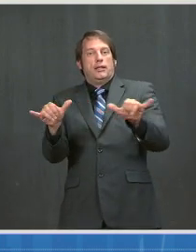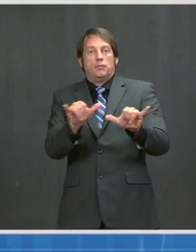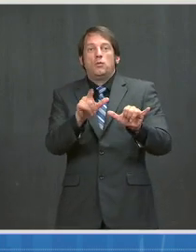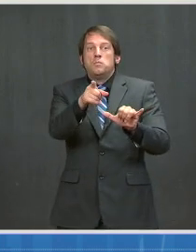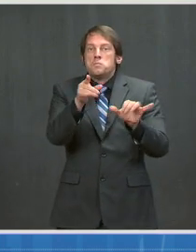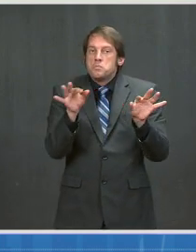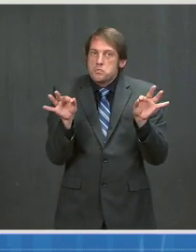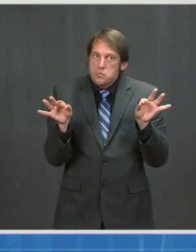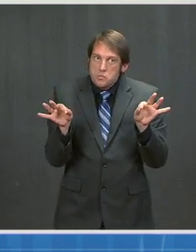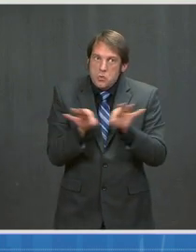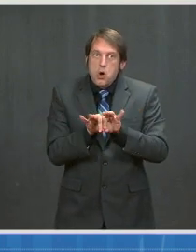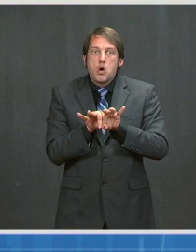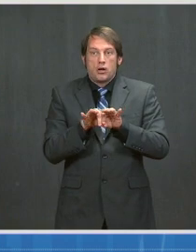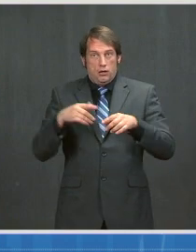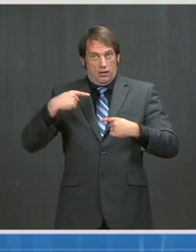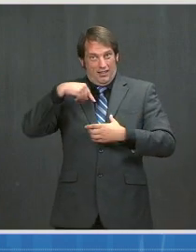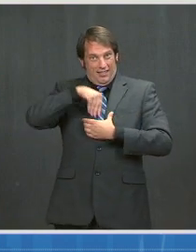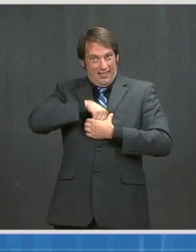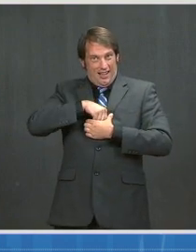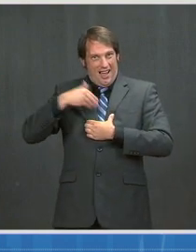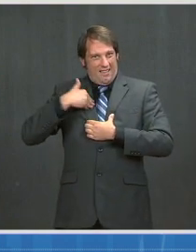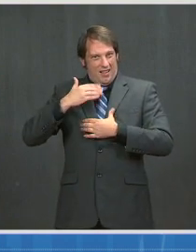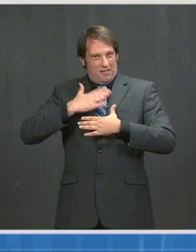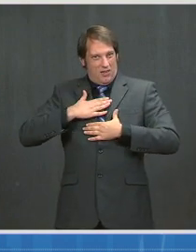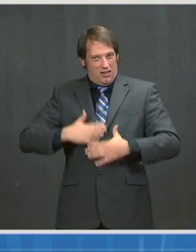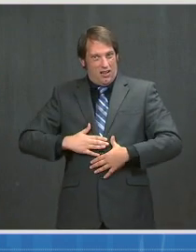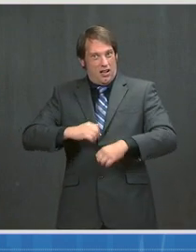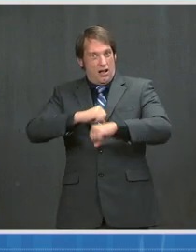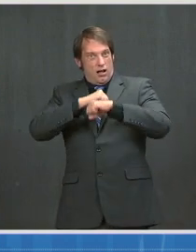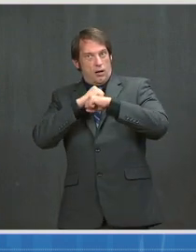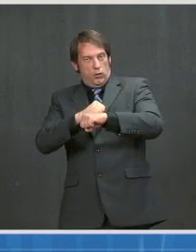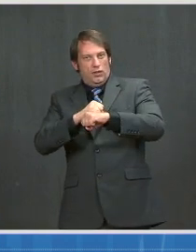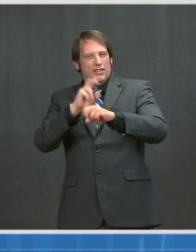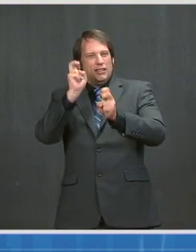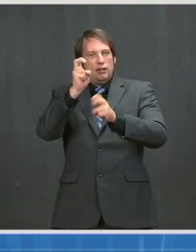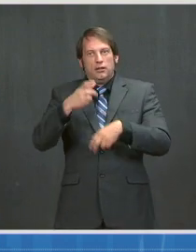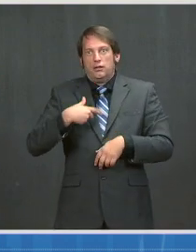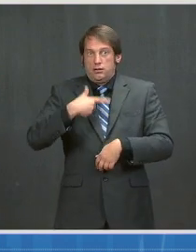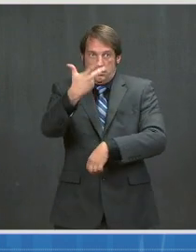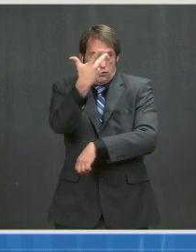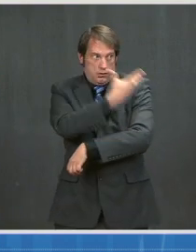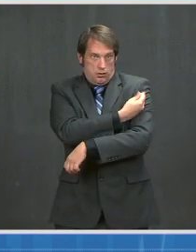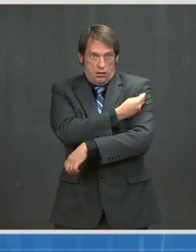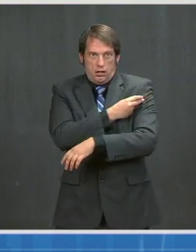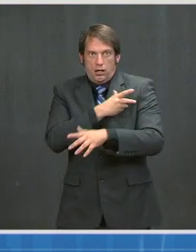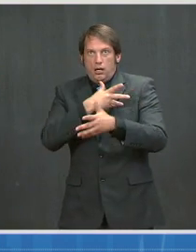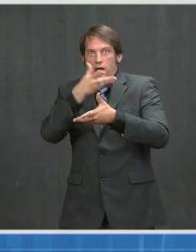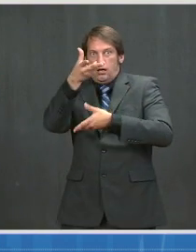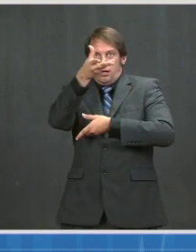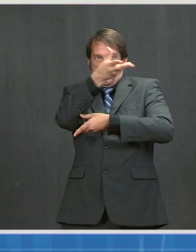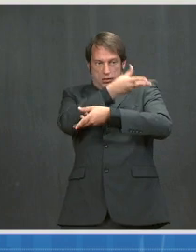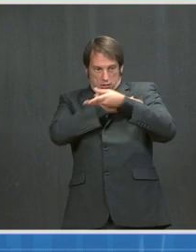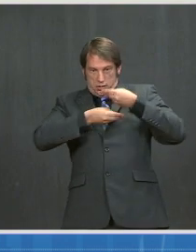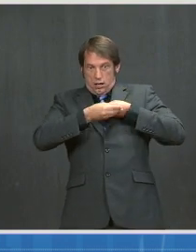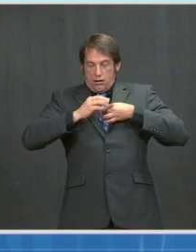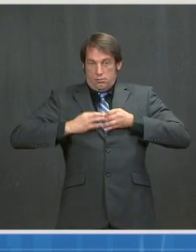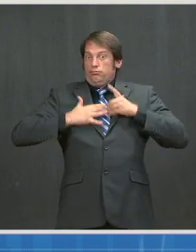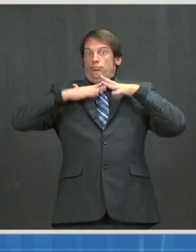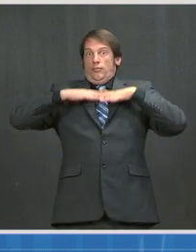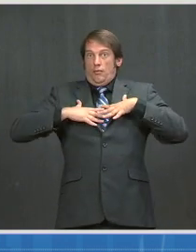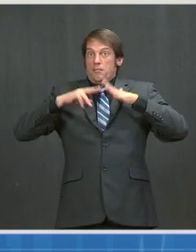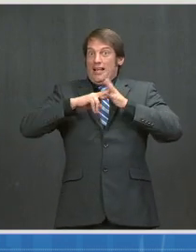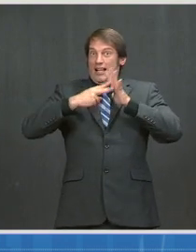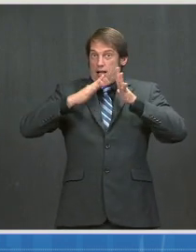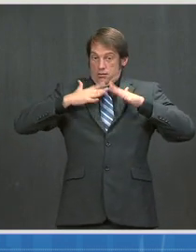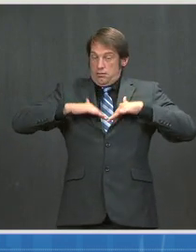immune transfer to the neonates, which occurred both via the placenta in utero, as well as through